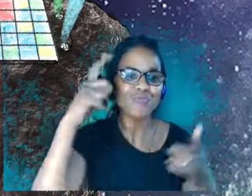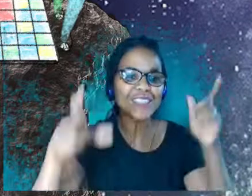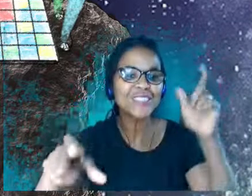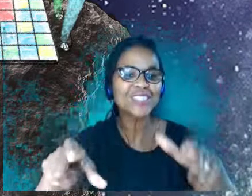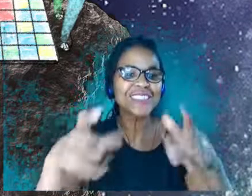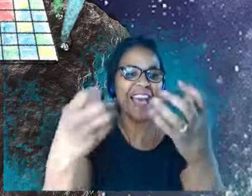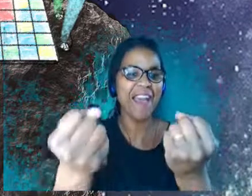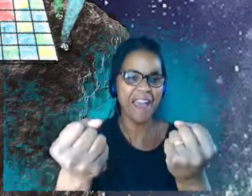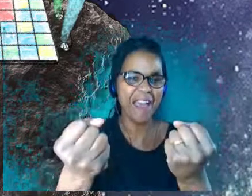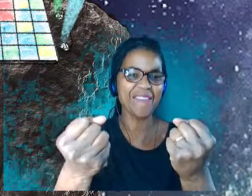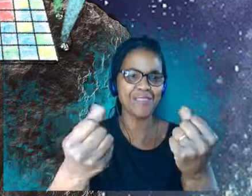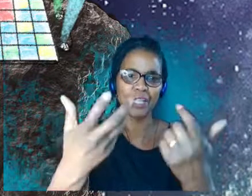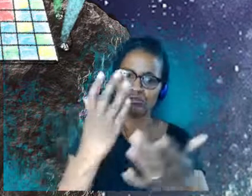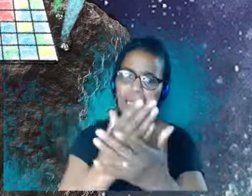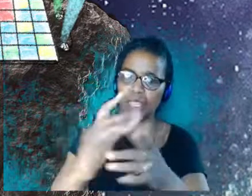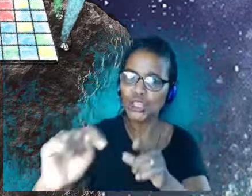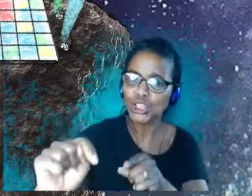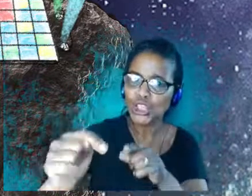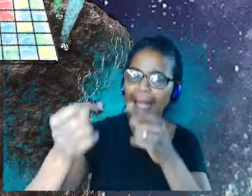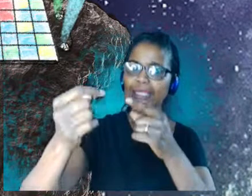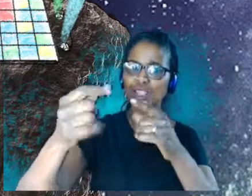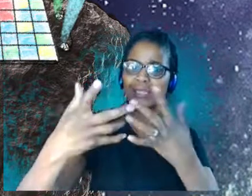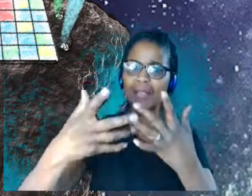very, like, chaotic food.